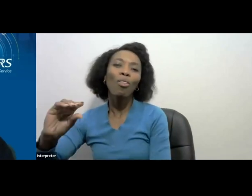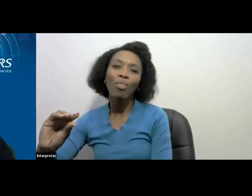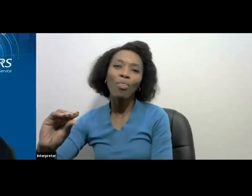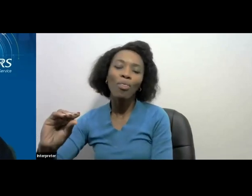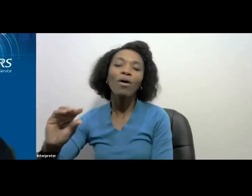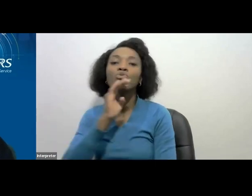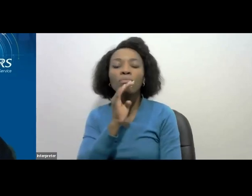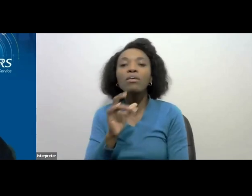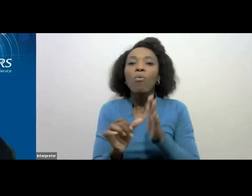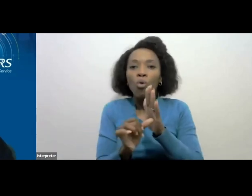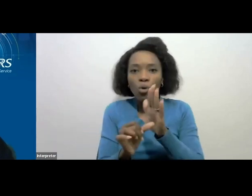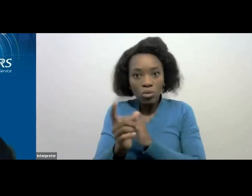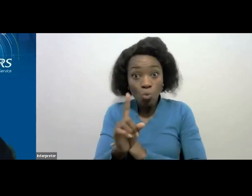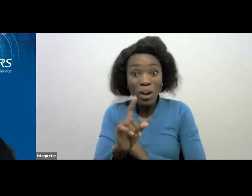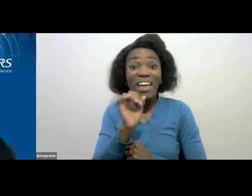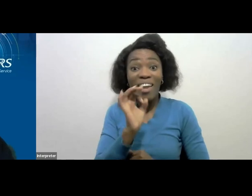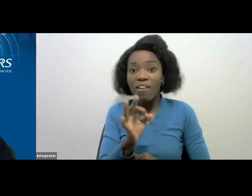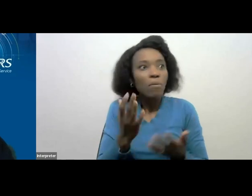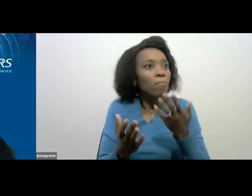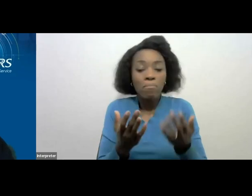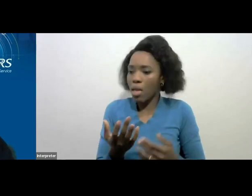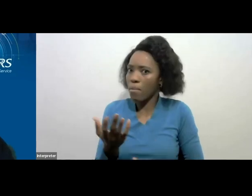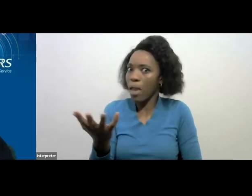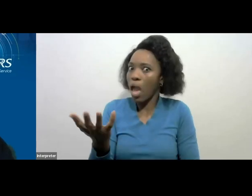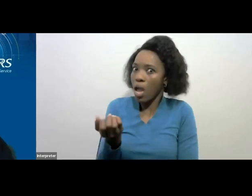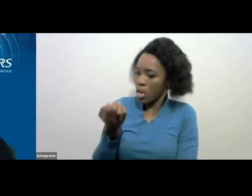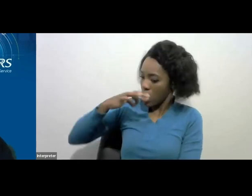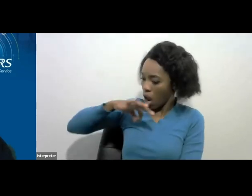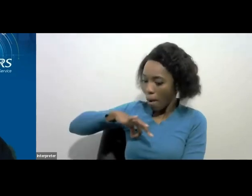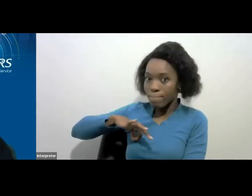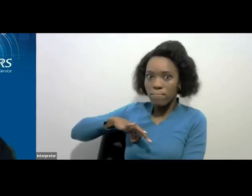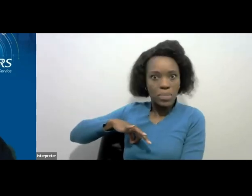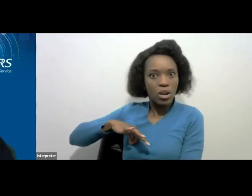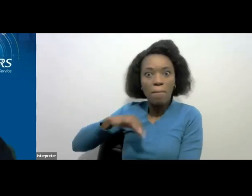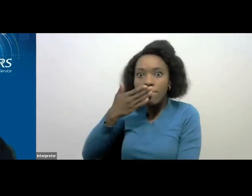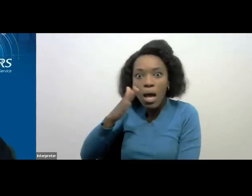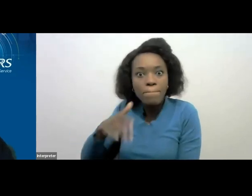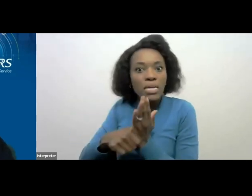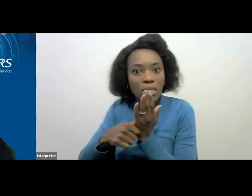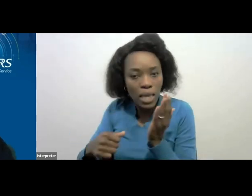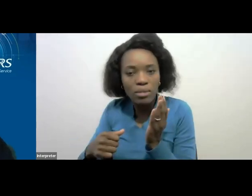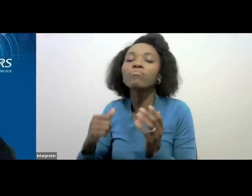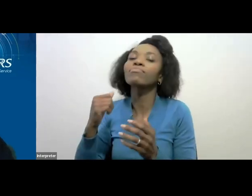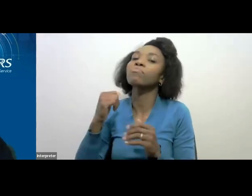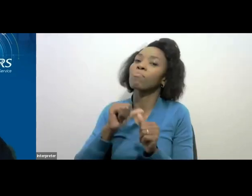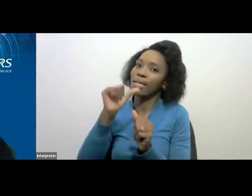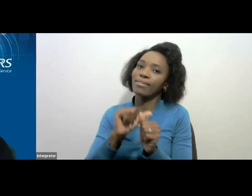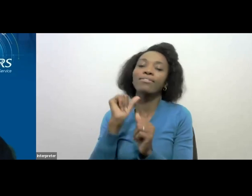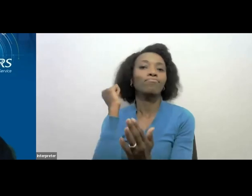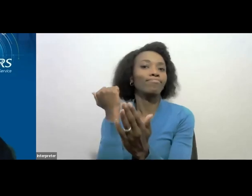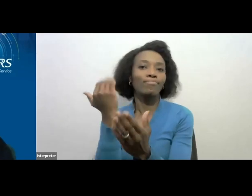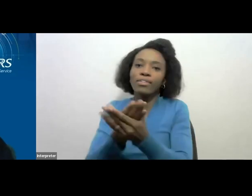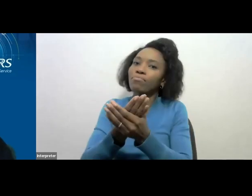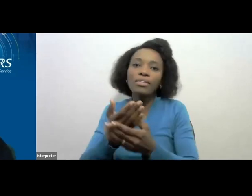are receiving income that is not tax anywhere else then you rather than submit your IRP6 that is return for the provisional tax